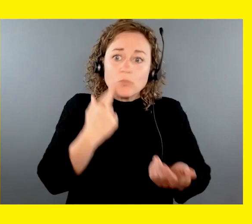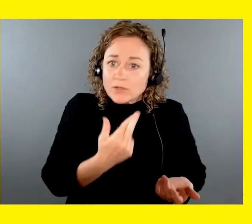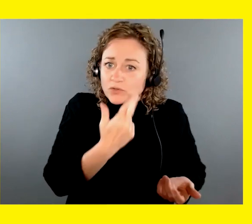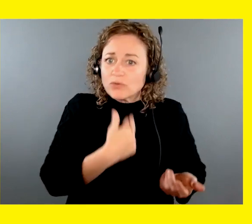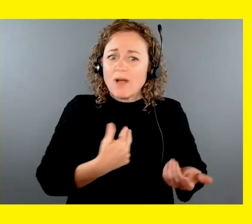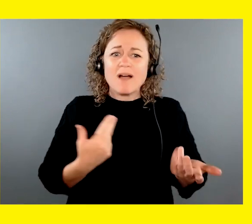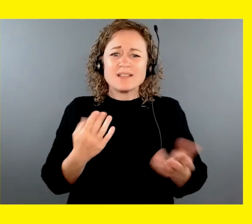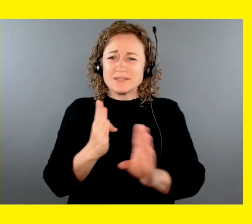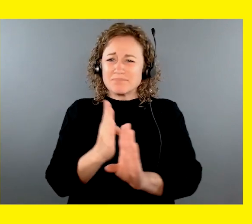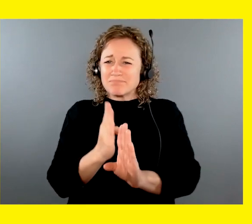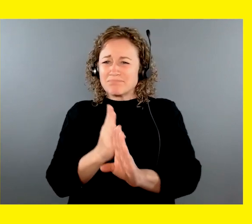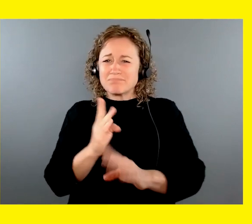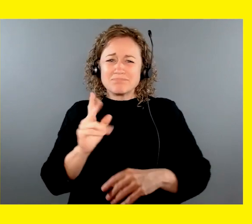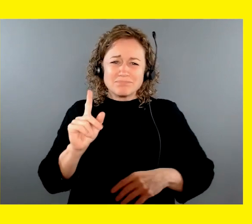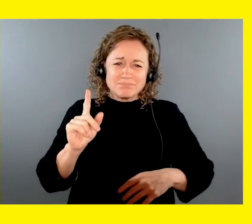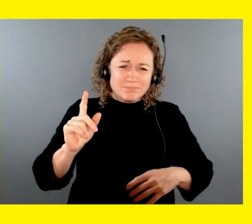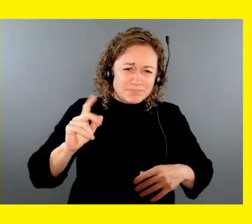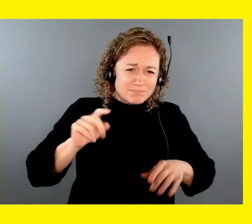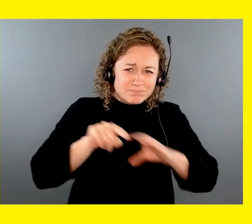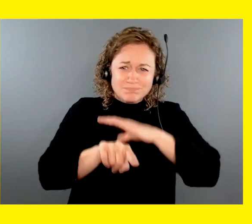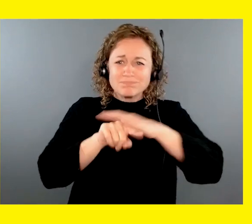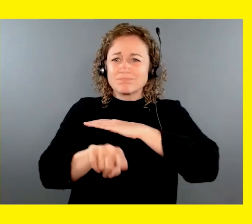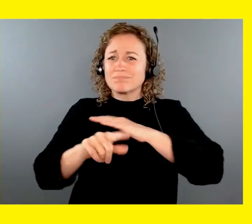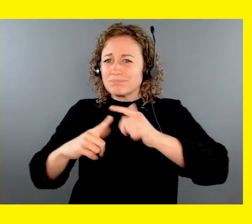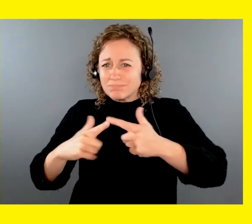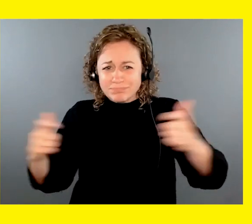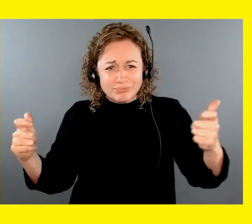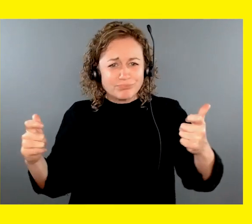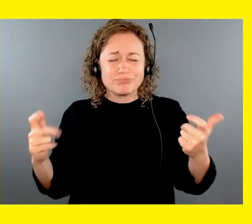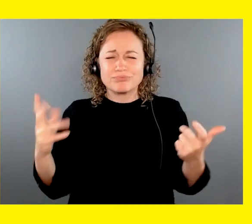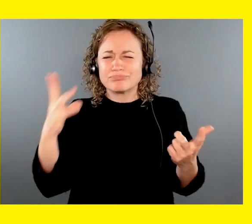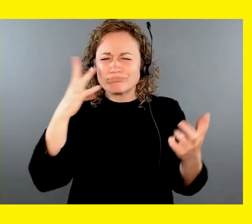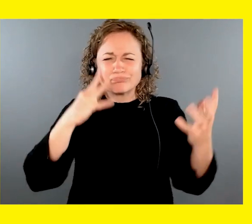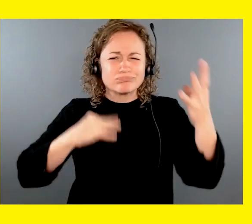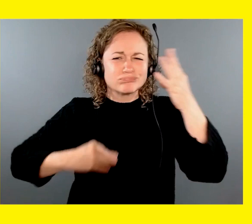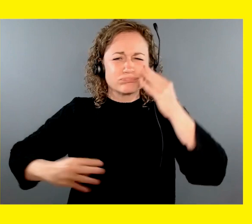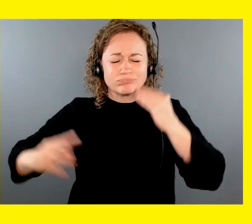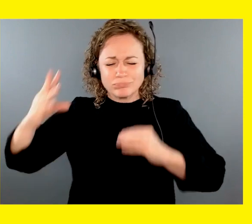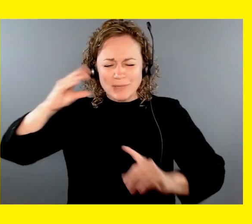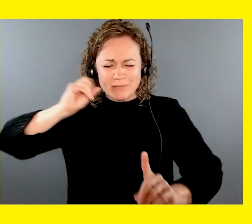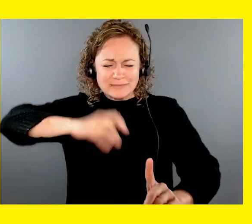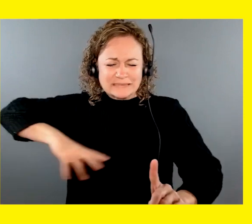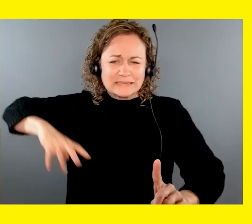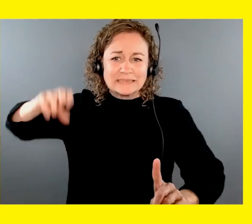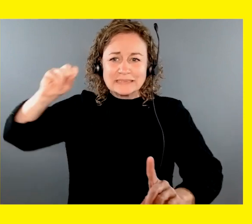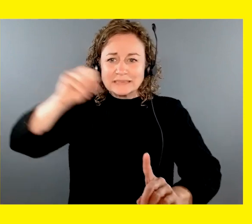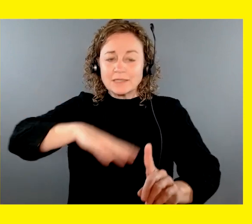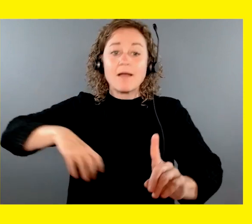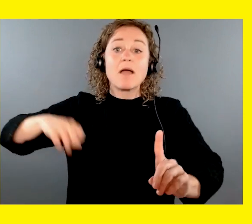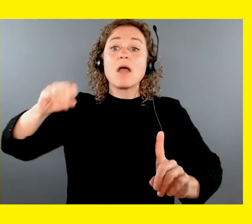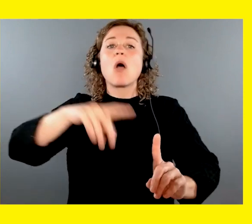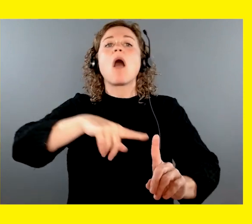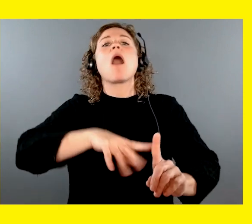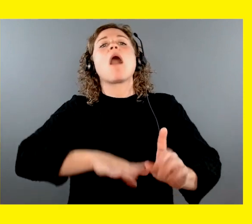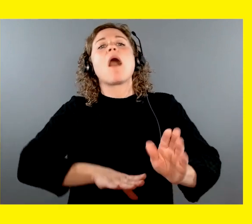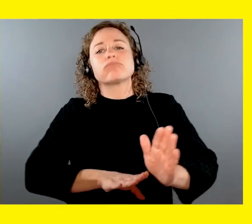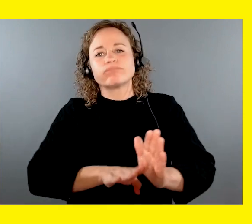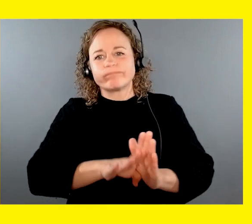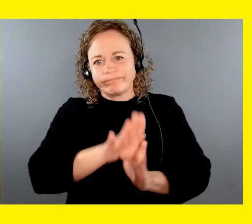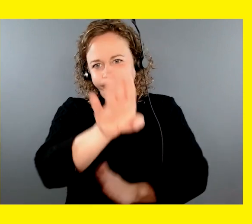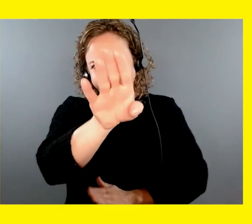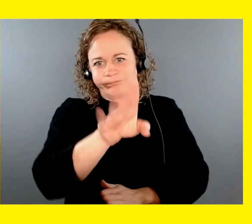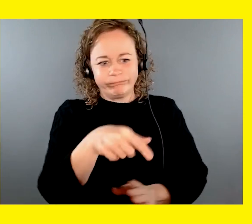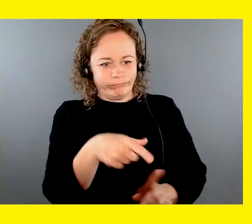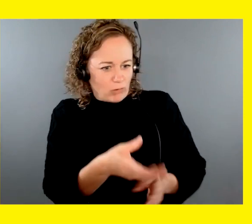city streets. All of those experiences help the future guide dog develop their confidence